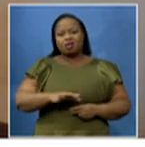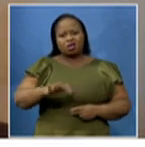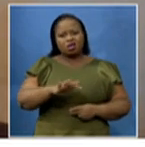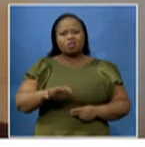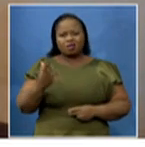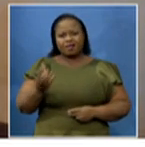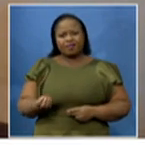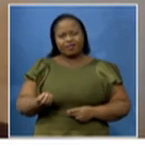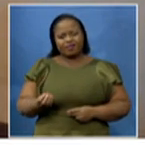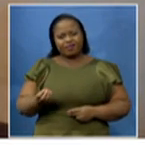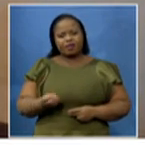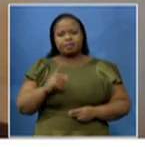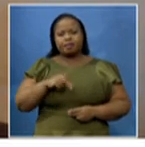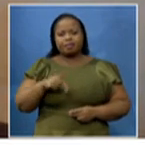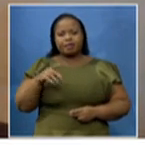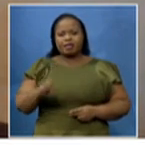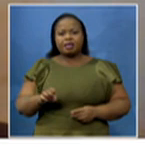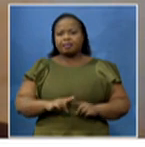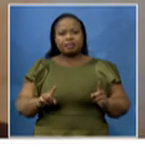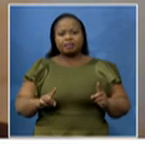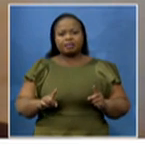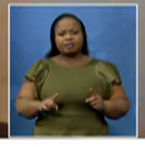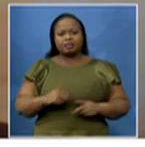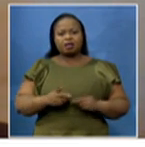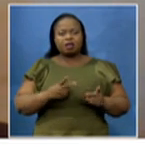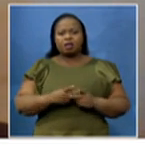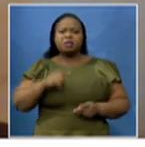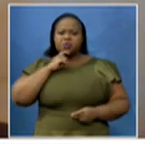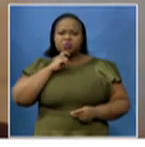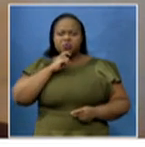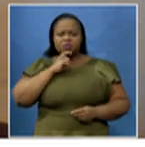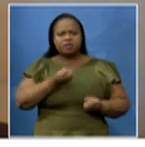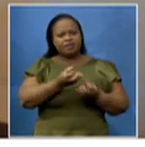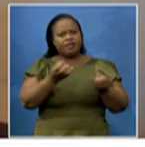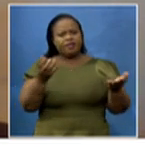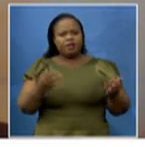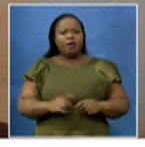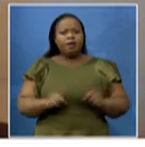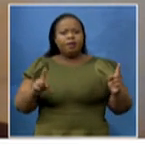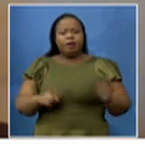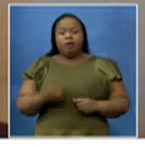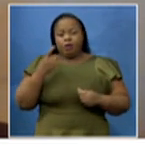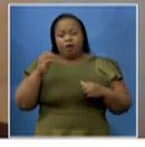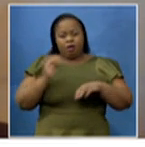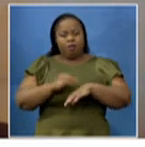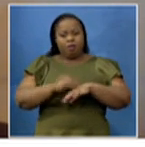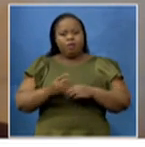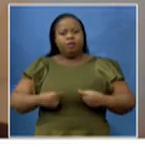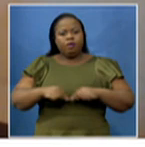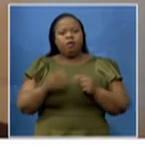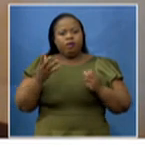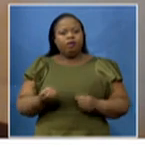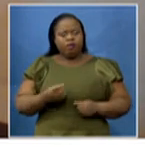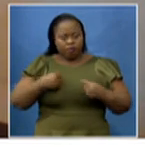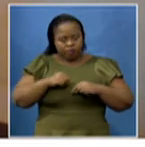PPE and they are not constrained in terms of usage. But generally, the problem that we had at the beginning of COVID-19,